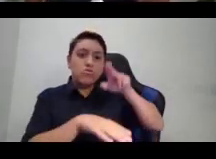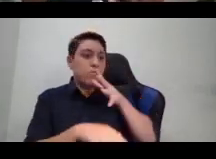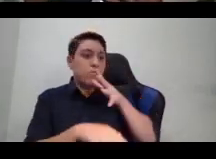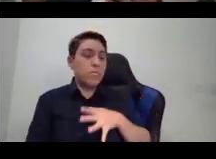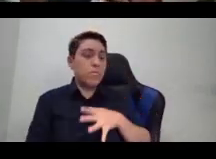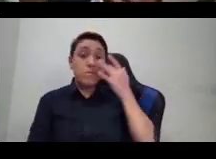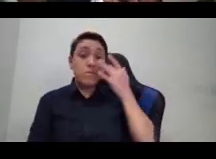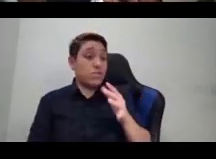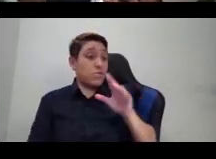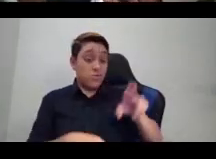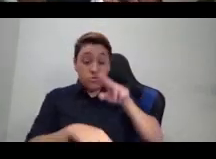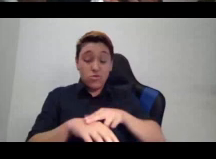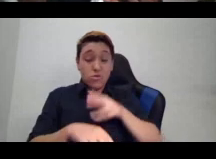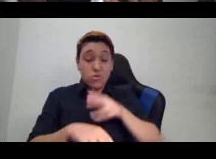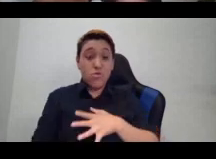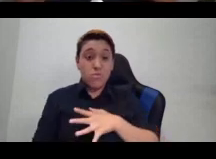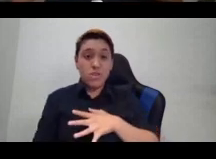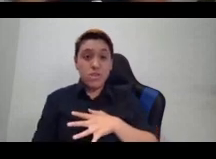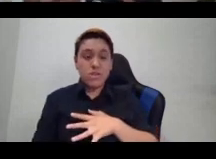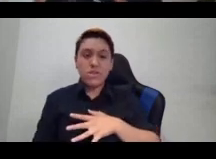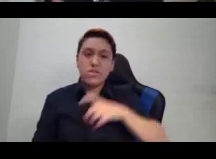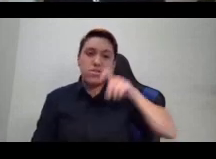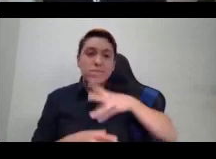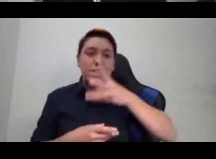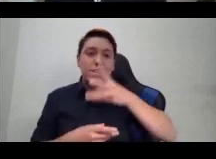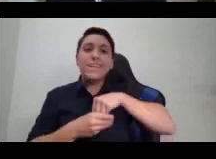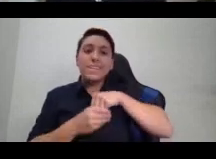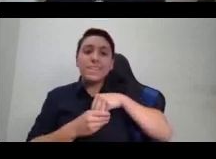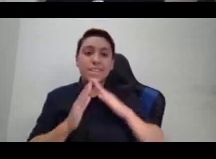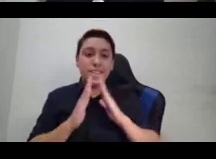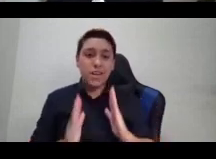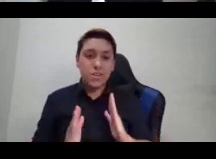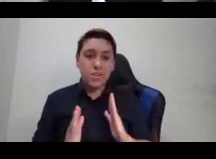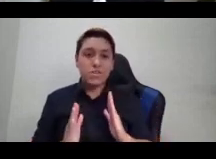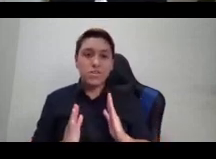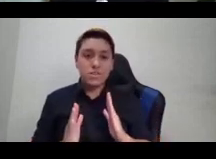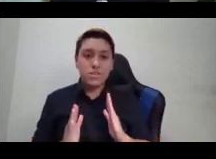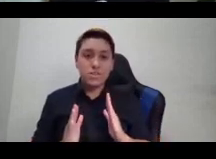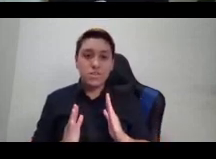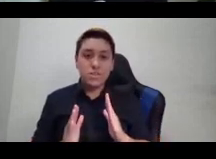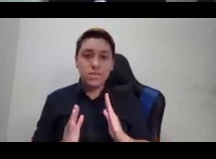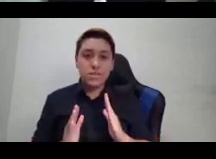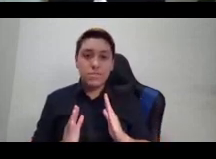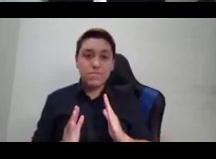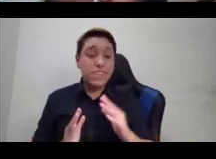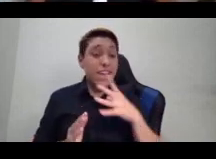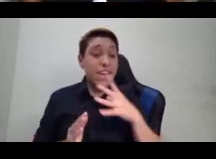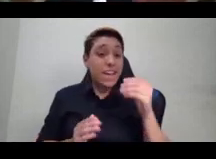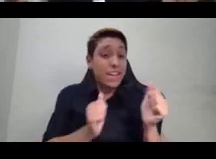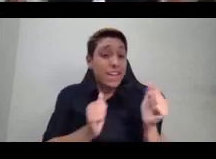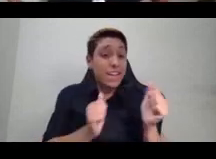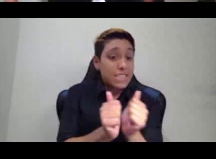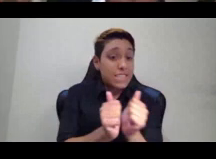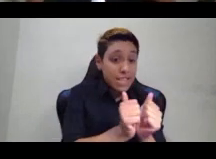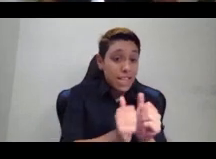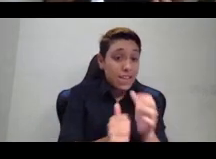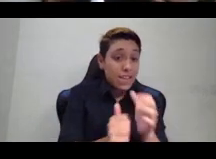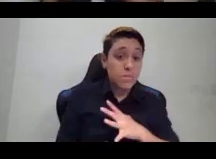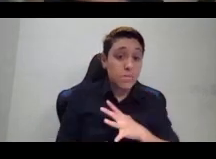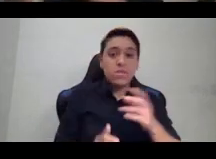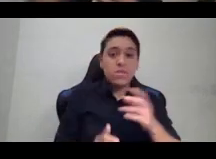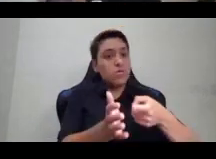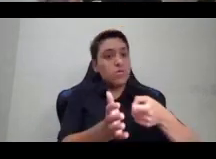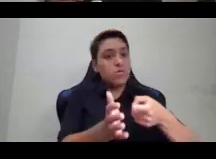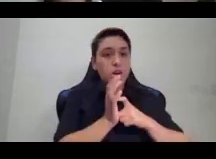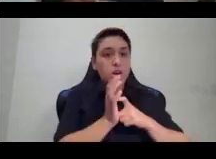was not supposed, was supposed to be indoors inside the patriarchal household. And enslaved women were required to move